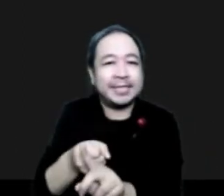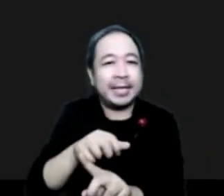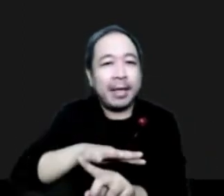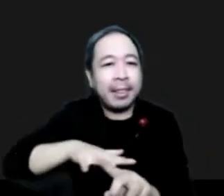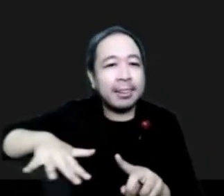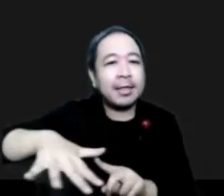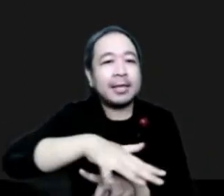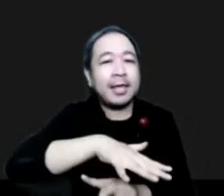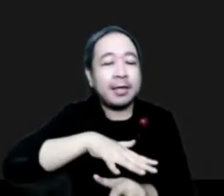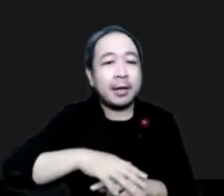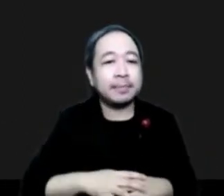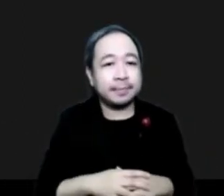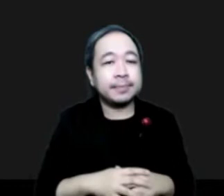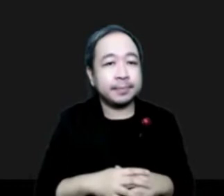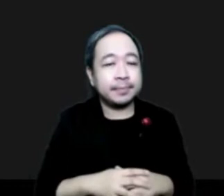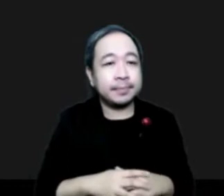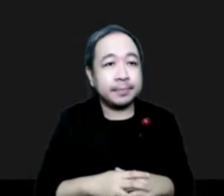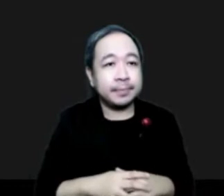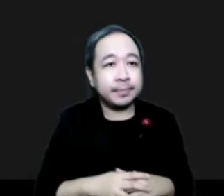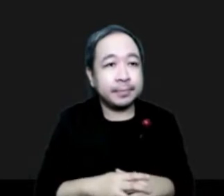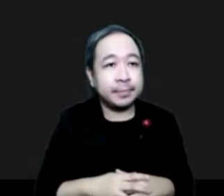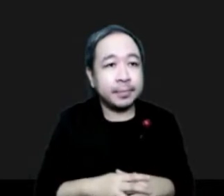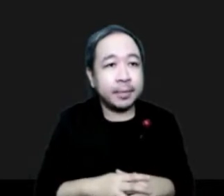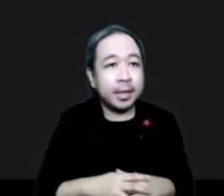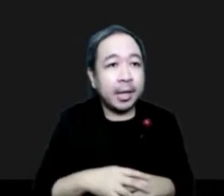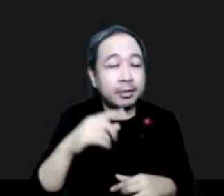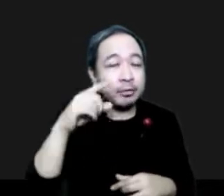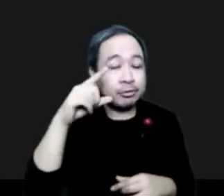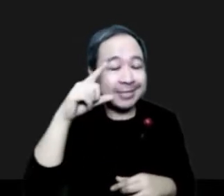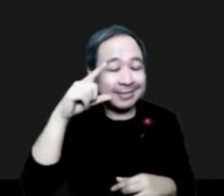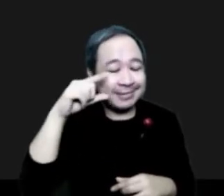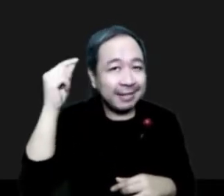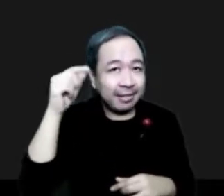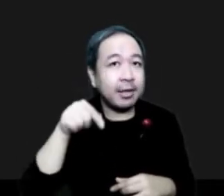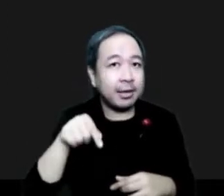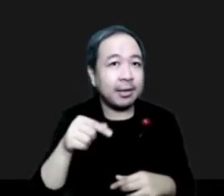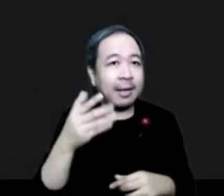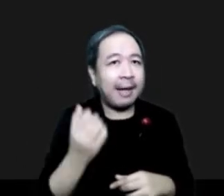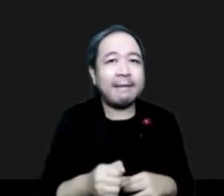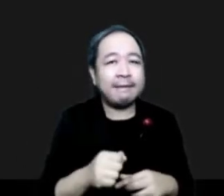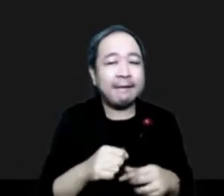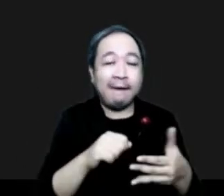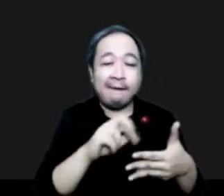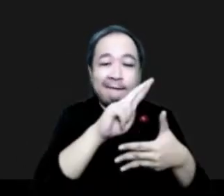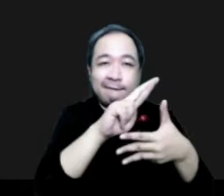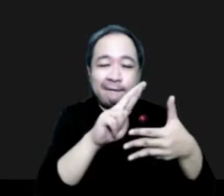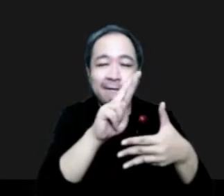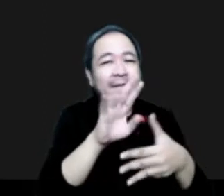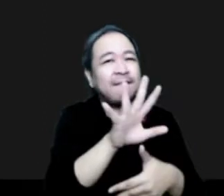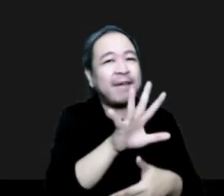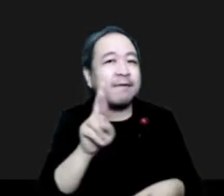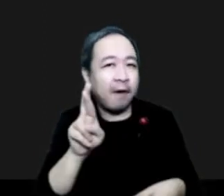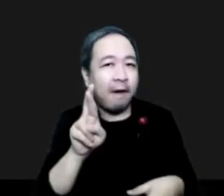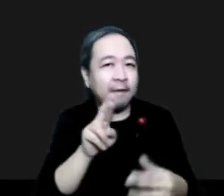Based on the Sendai outcome of the task force proposed, 5R approach, an integrated approach on fire